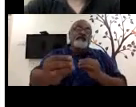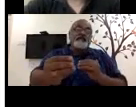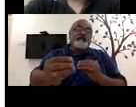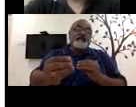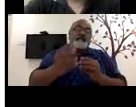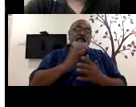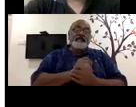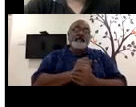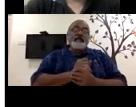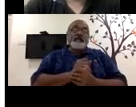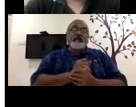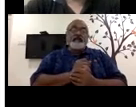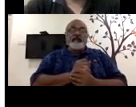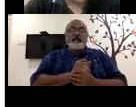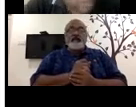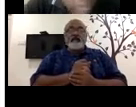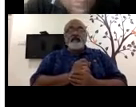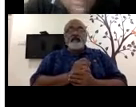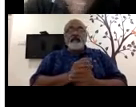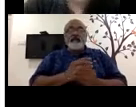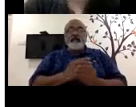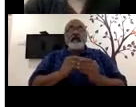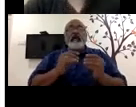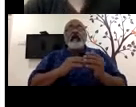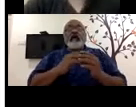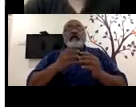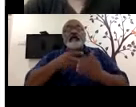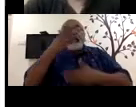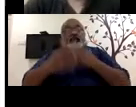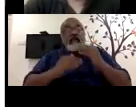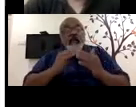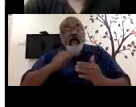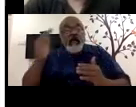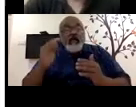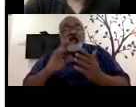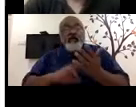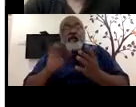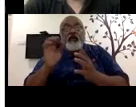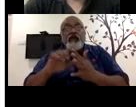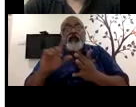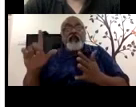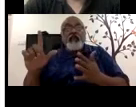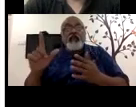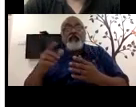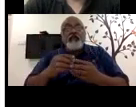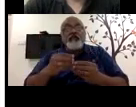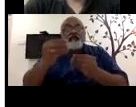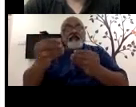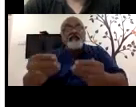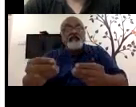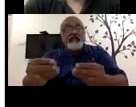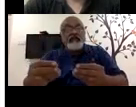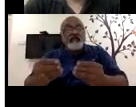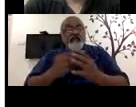or an apprentice model, the train and hire model. have done several of this in IT and banking retail sector, the internship model,